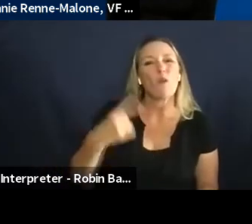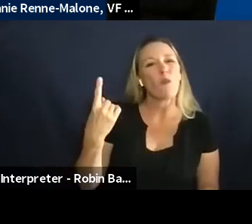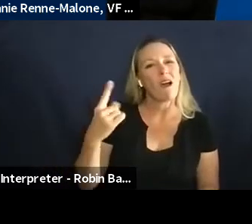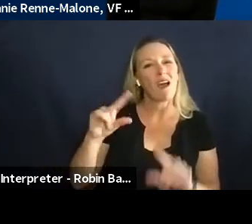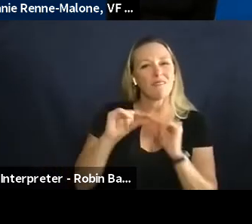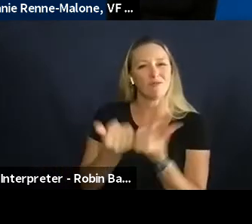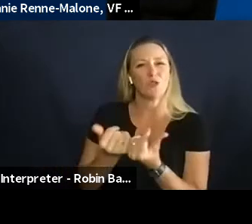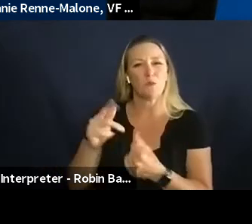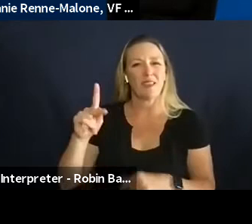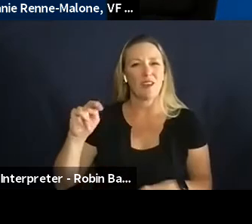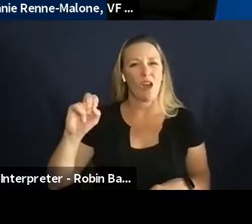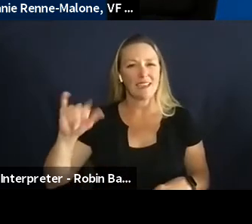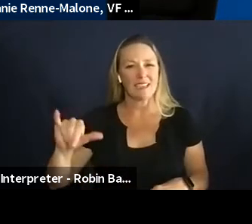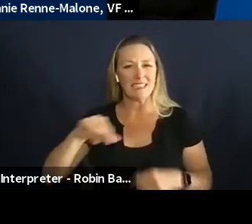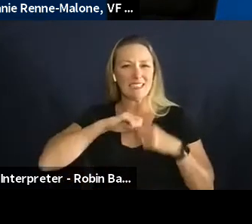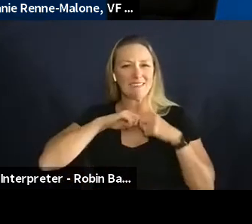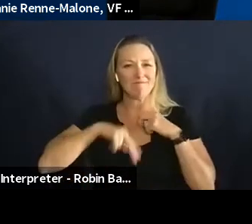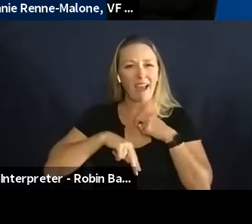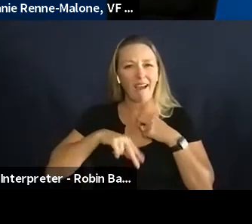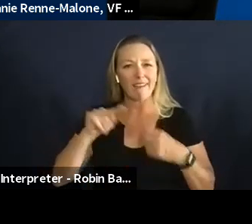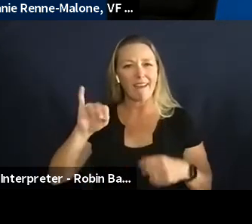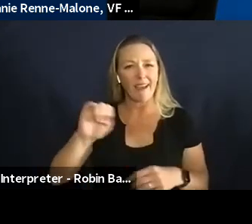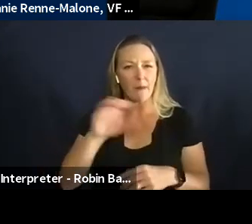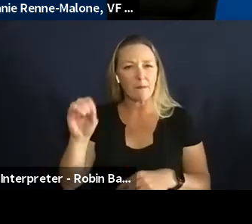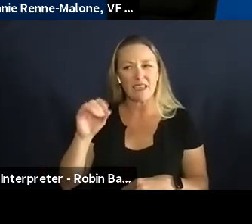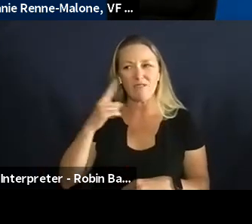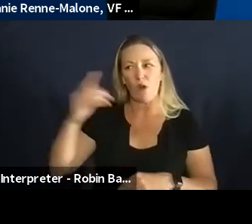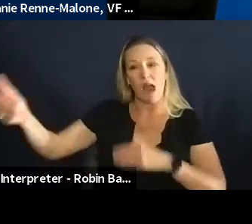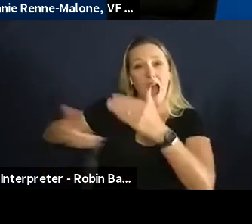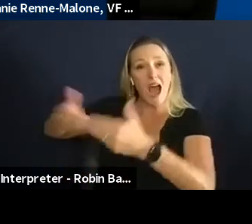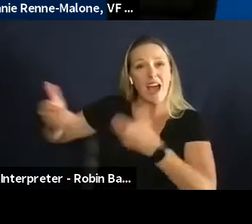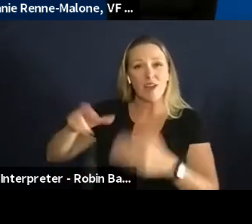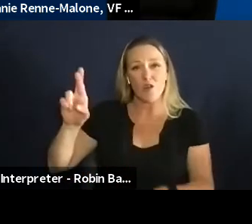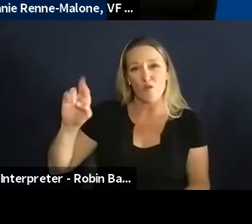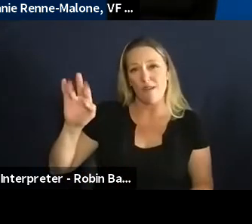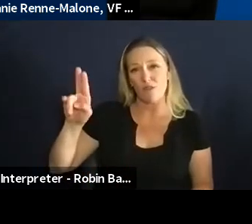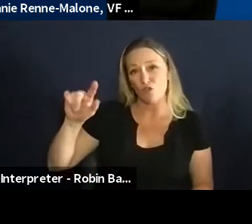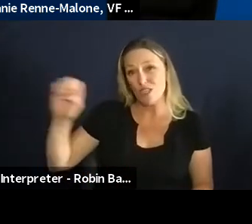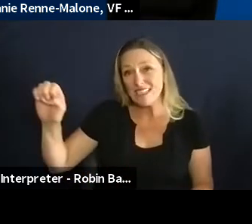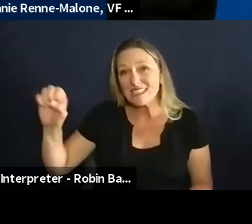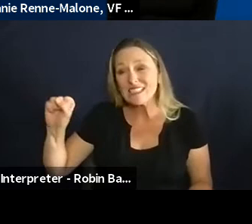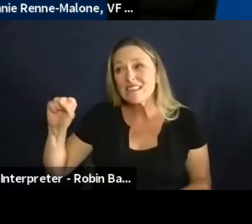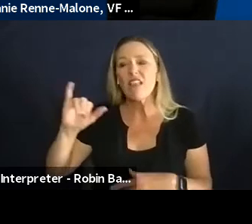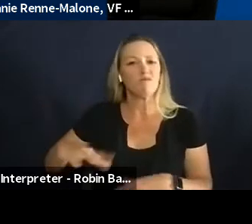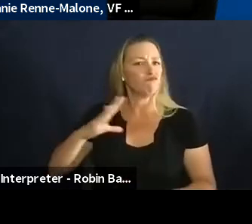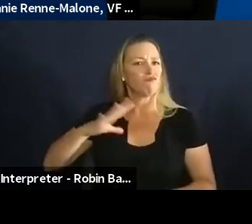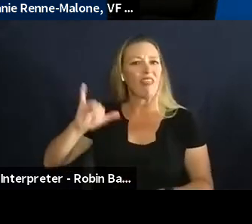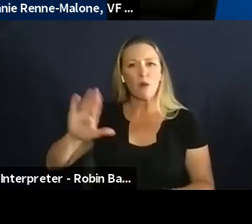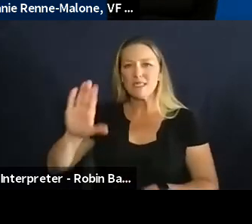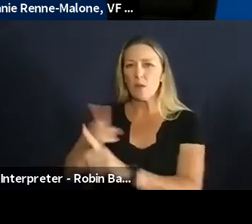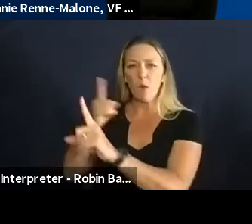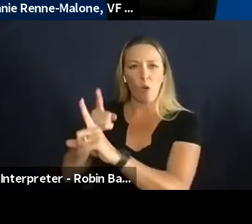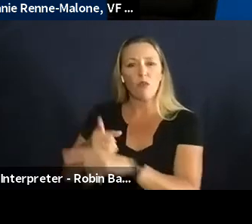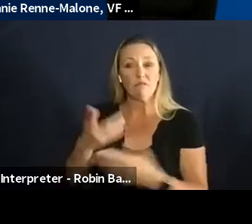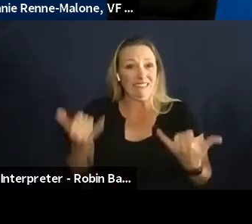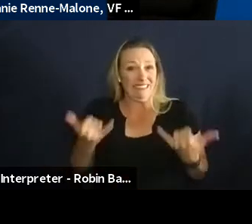about of just hiring refugees that is that was their mission um so and they and they are making money but i do